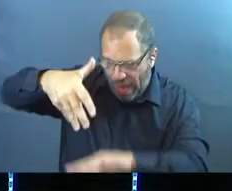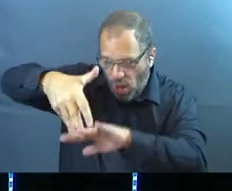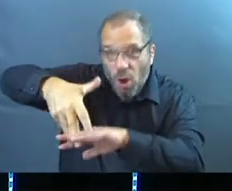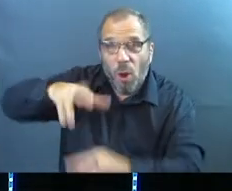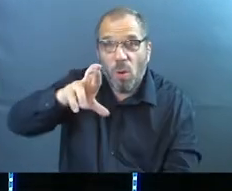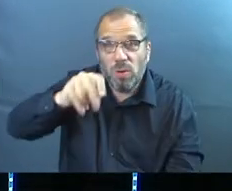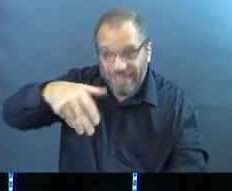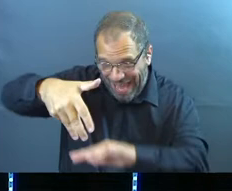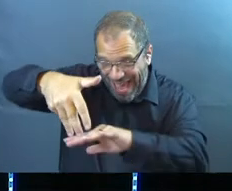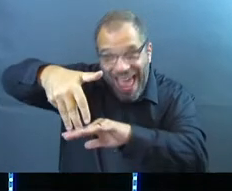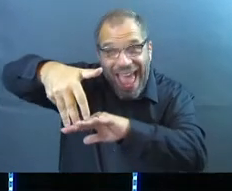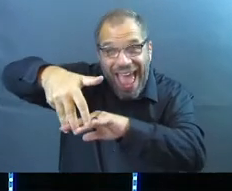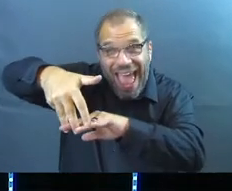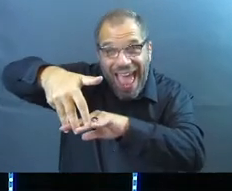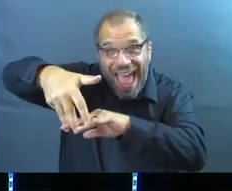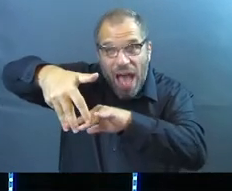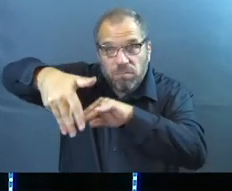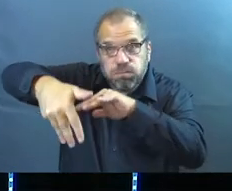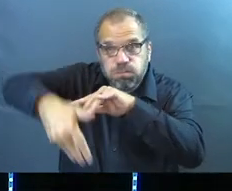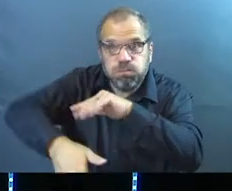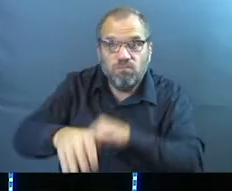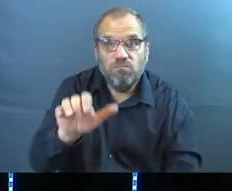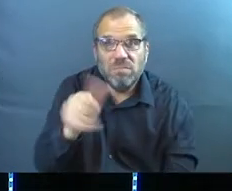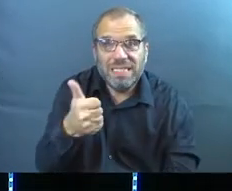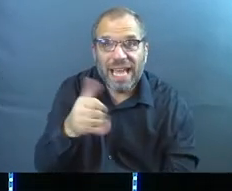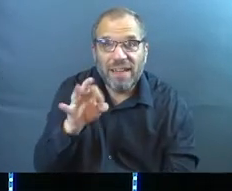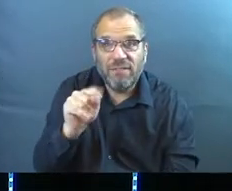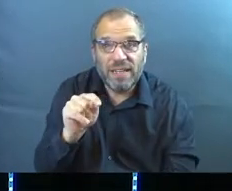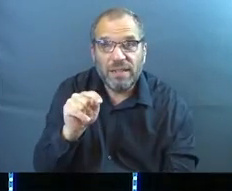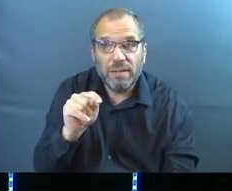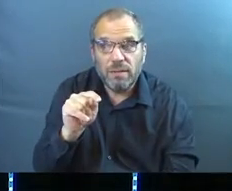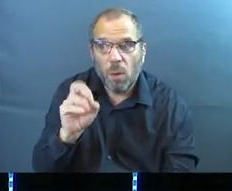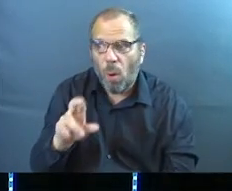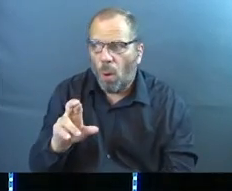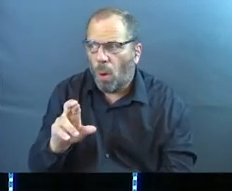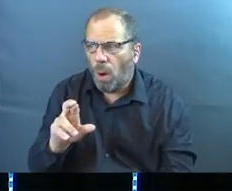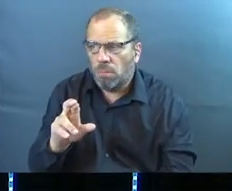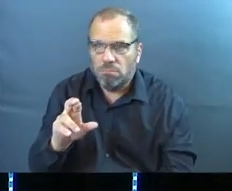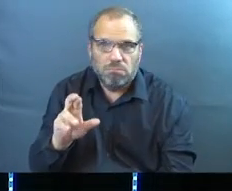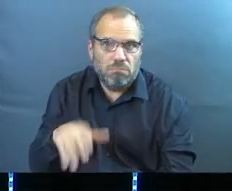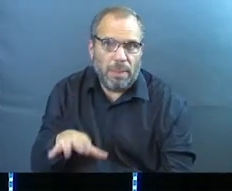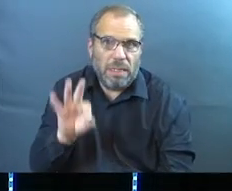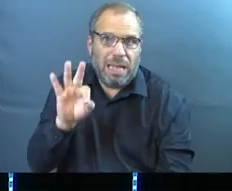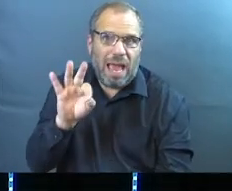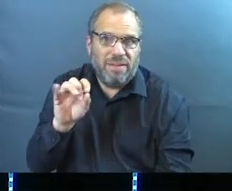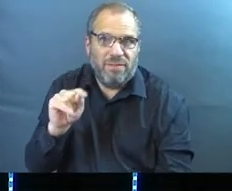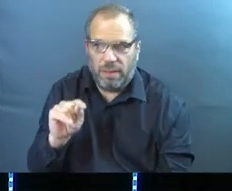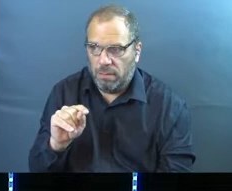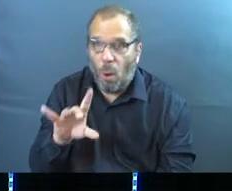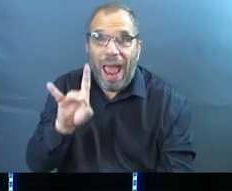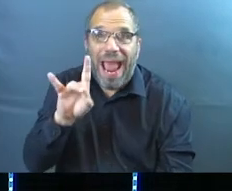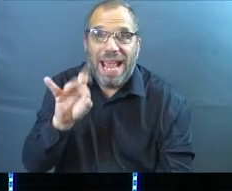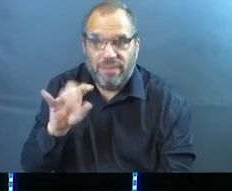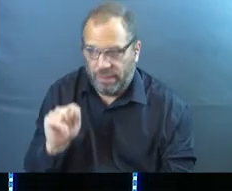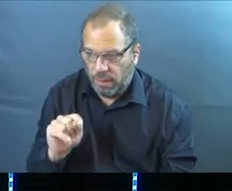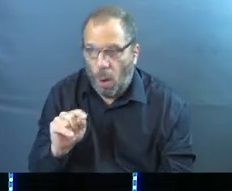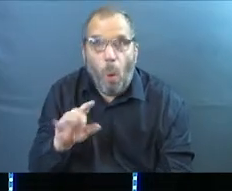roots are? 10 feet. Or less. That's the shock.